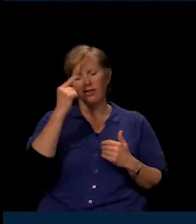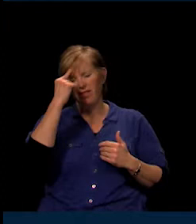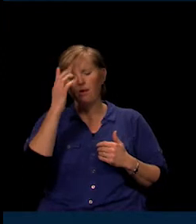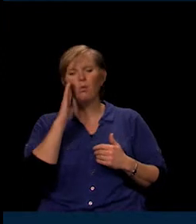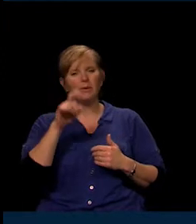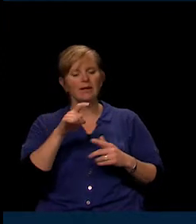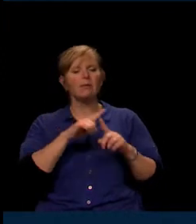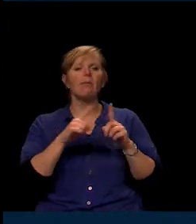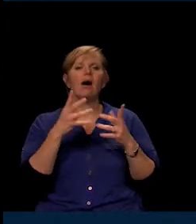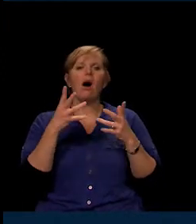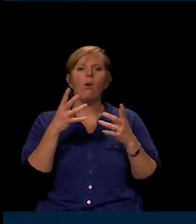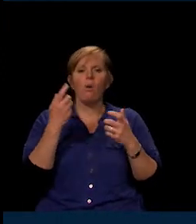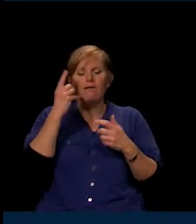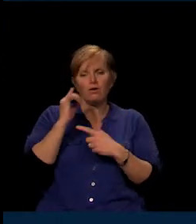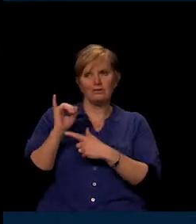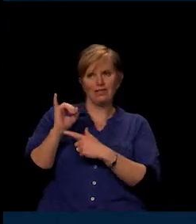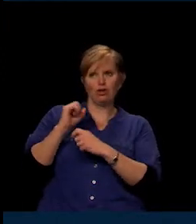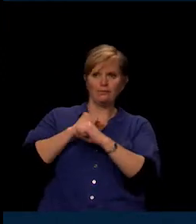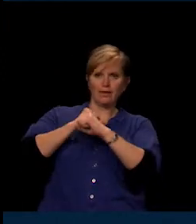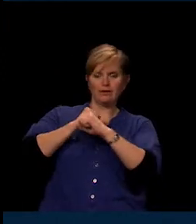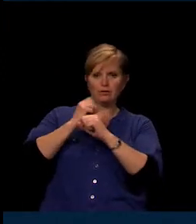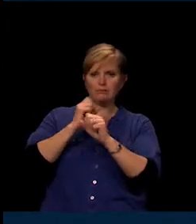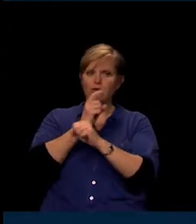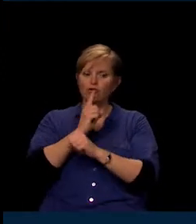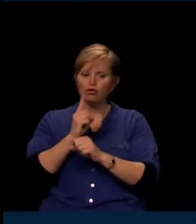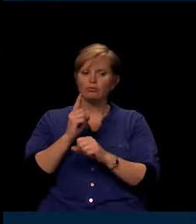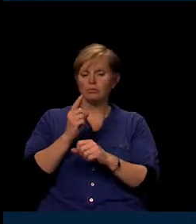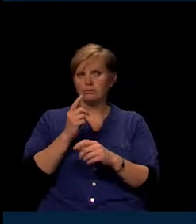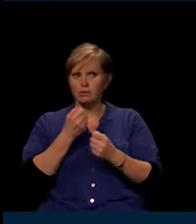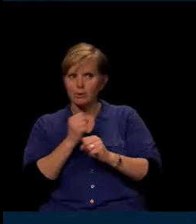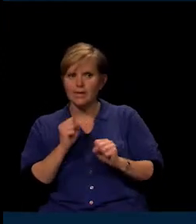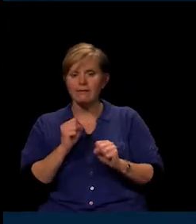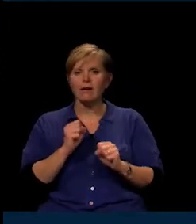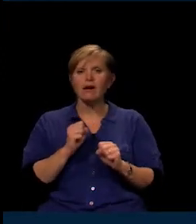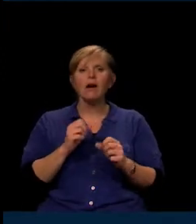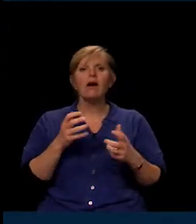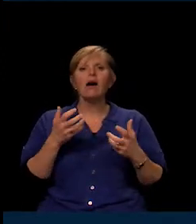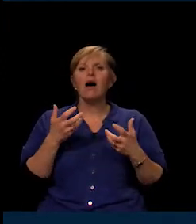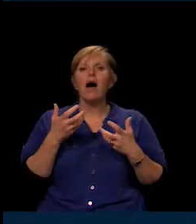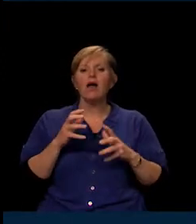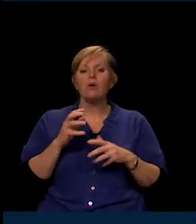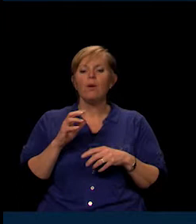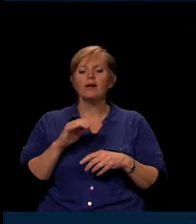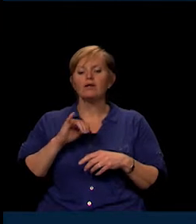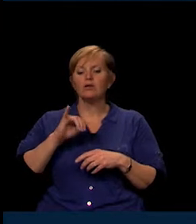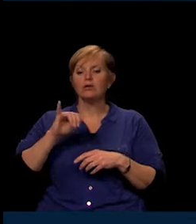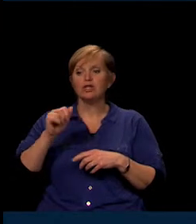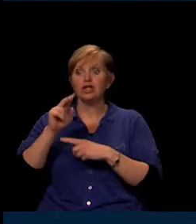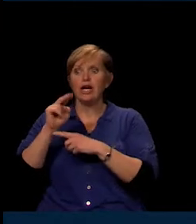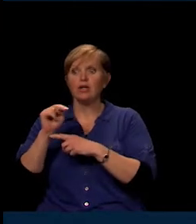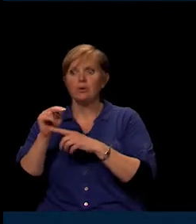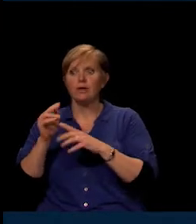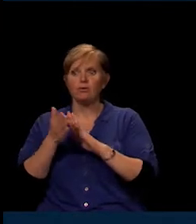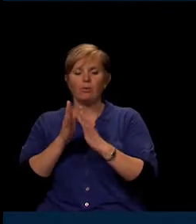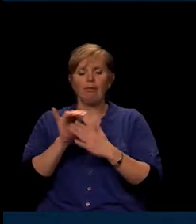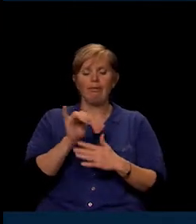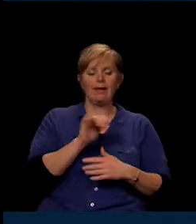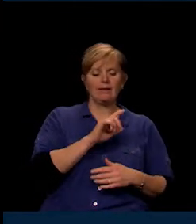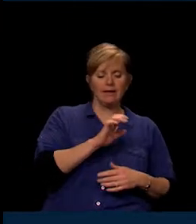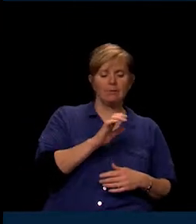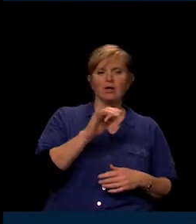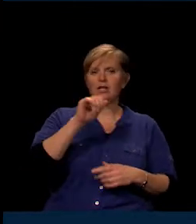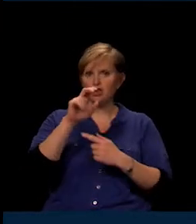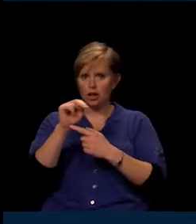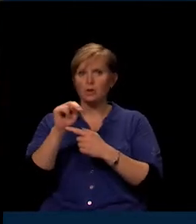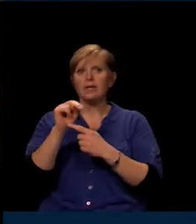and we'll see. I want to make sure that January is not the new December. That January is the critical month because of the changes in how